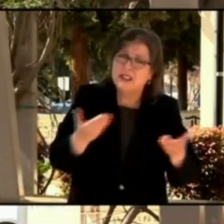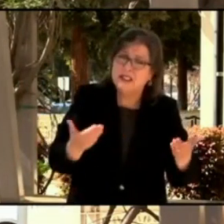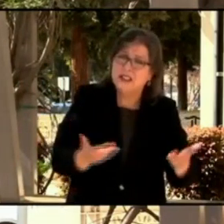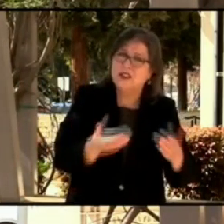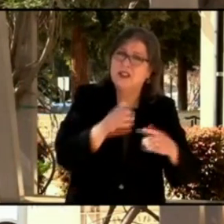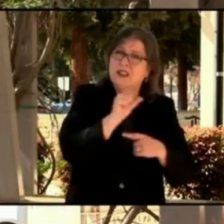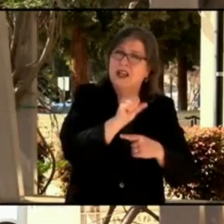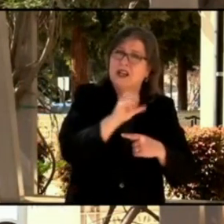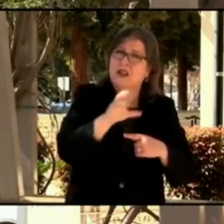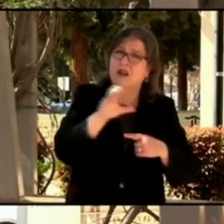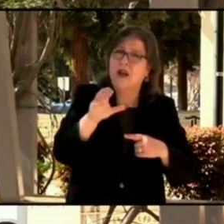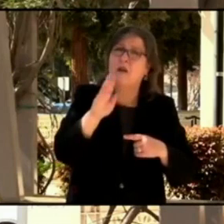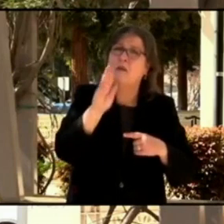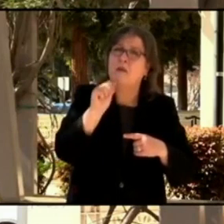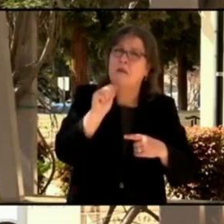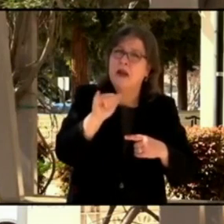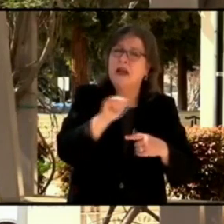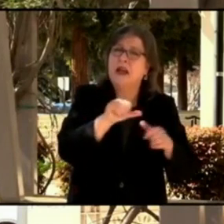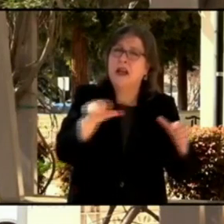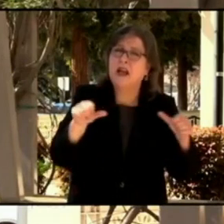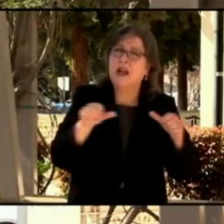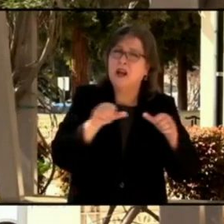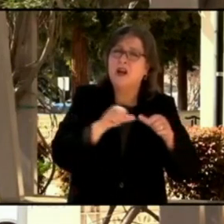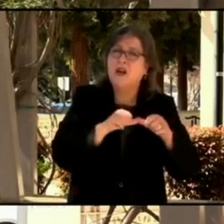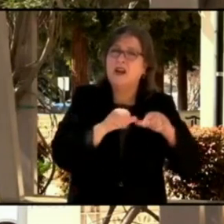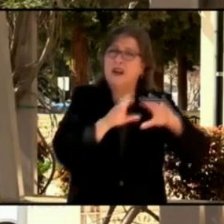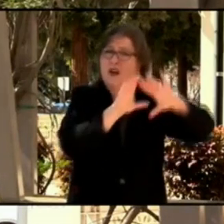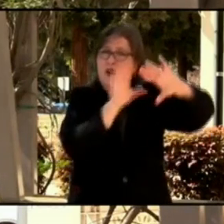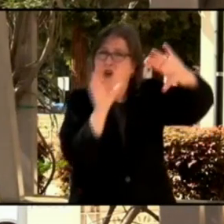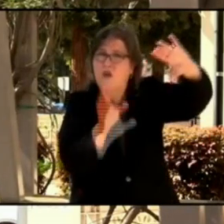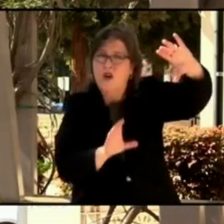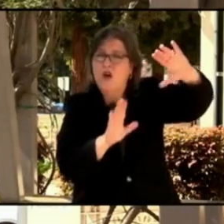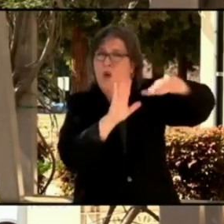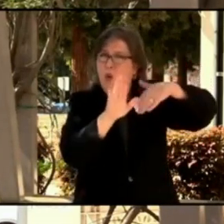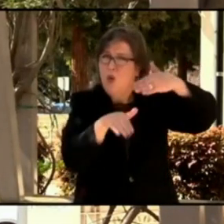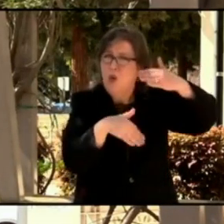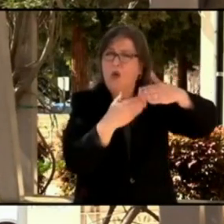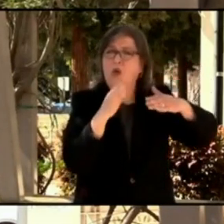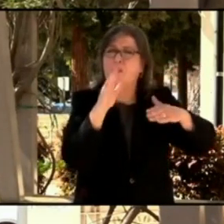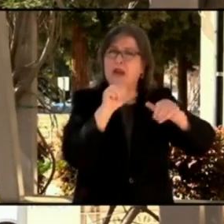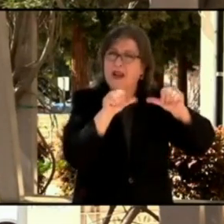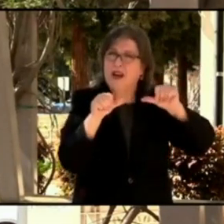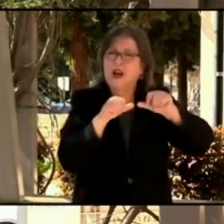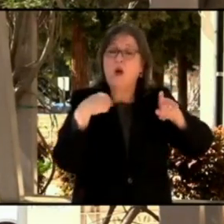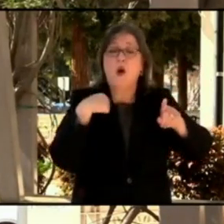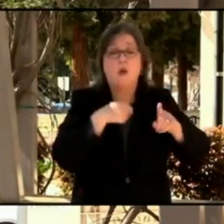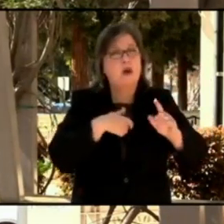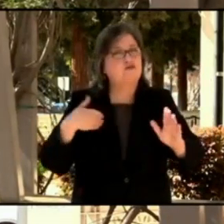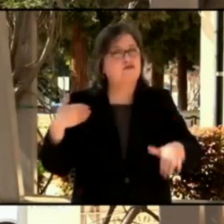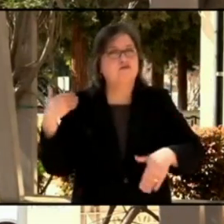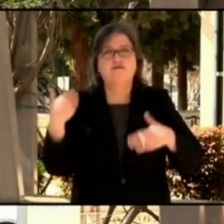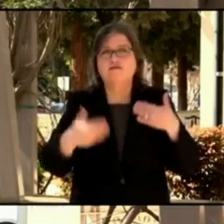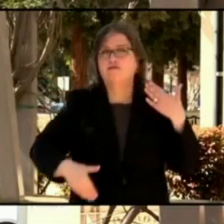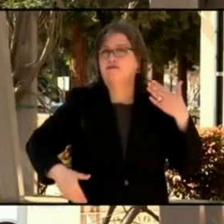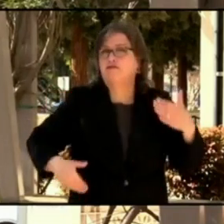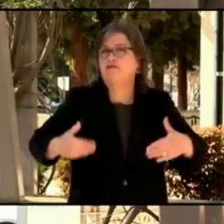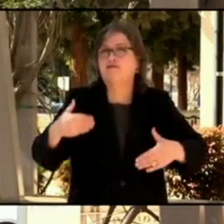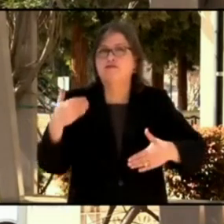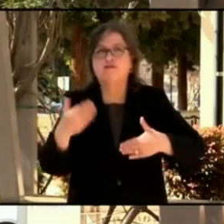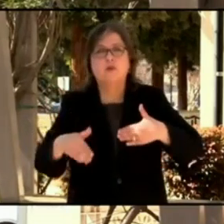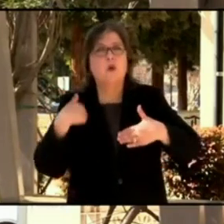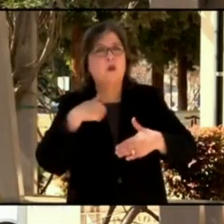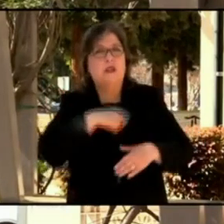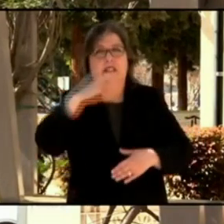And that is after really good progress and consistent declines and